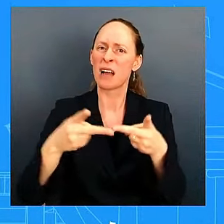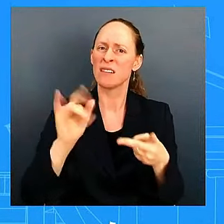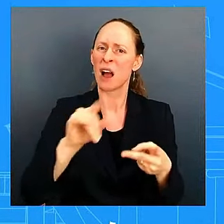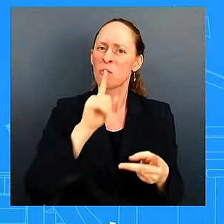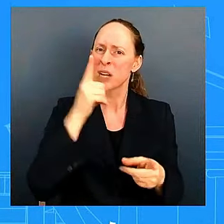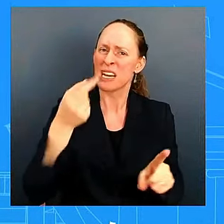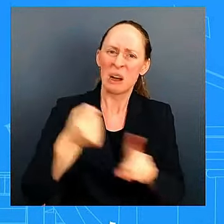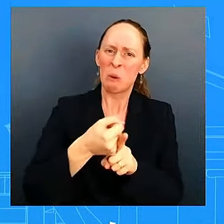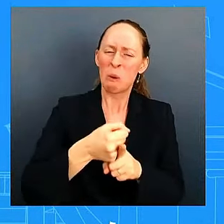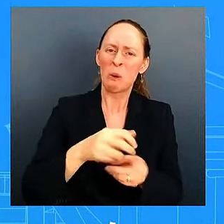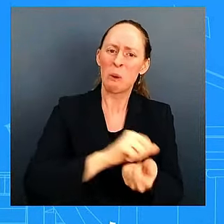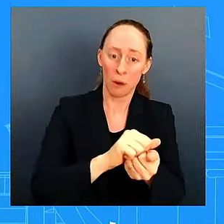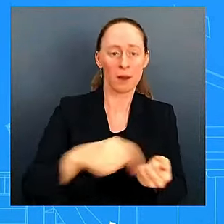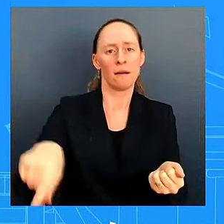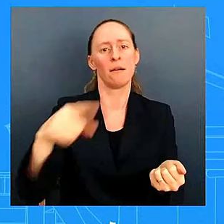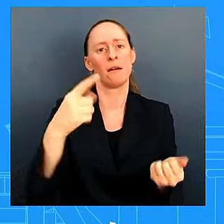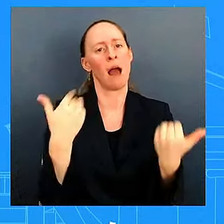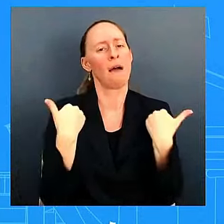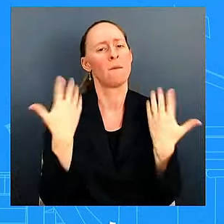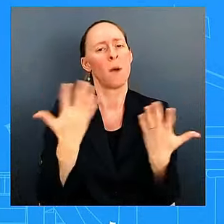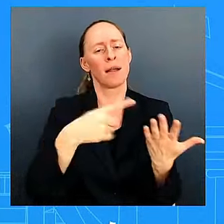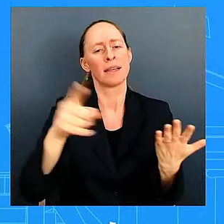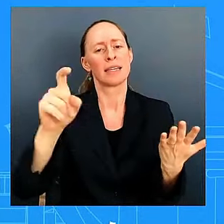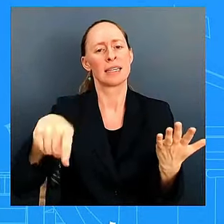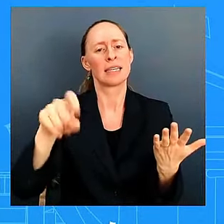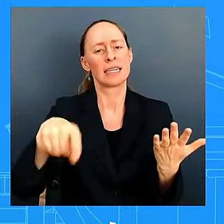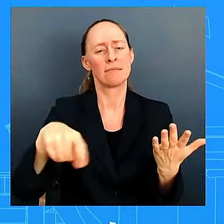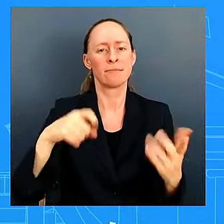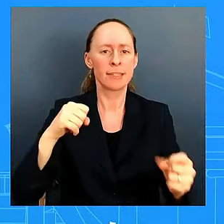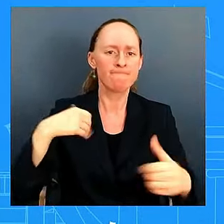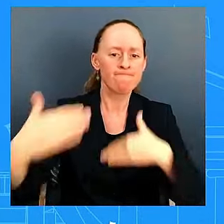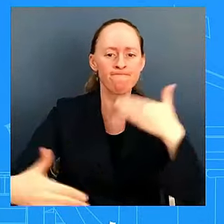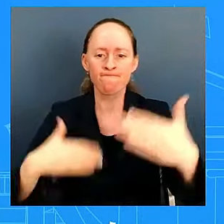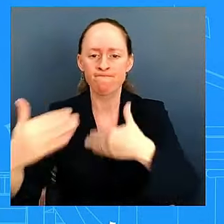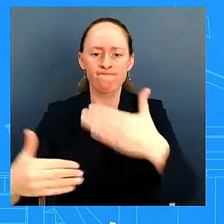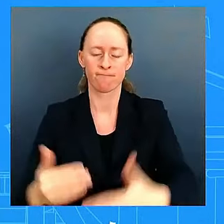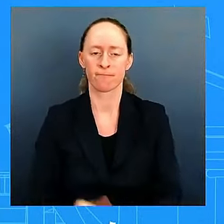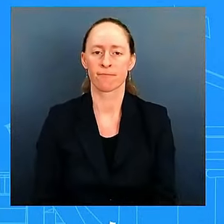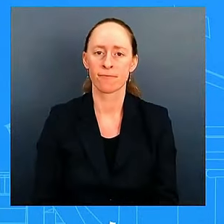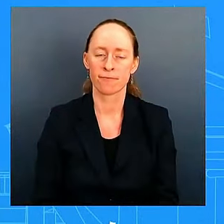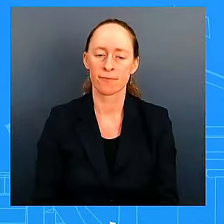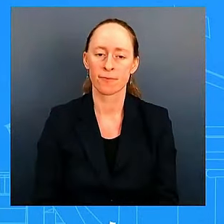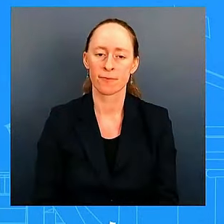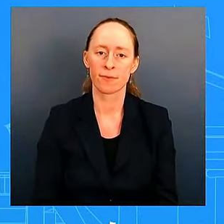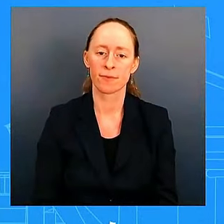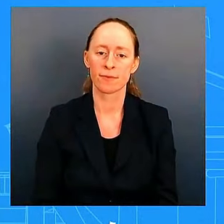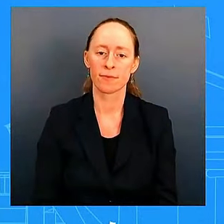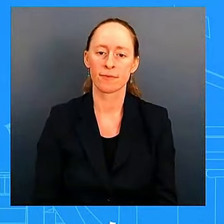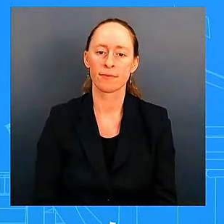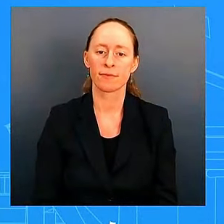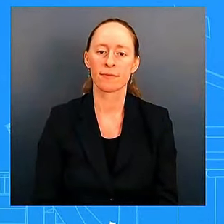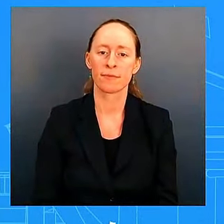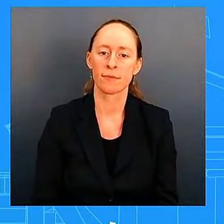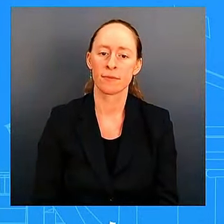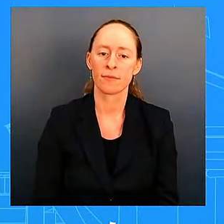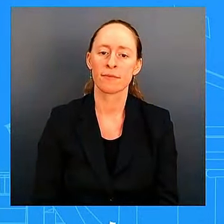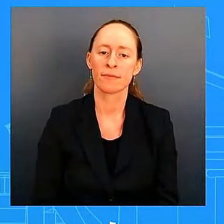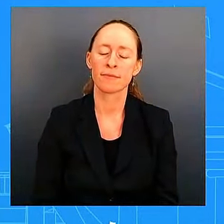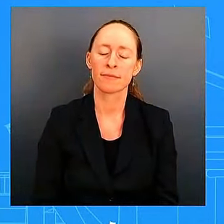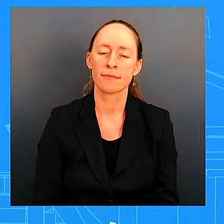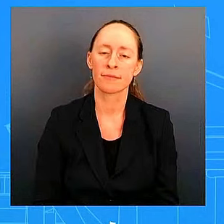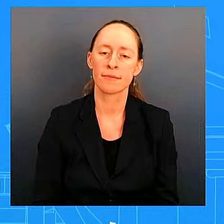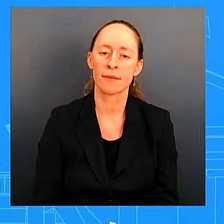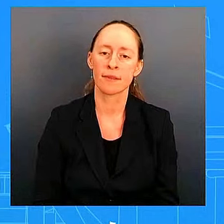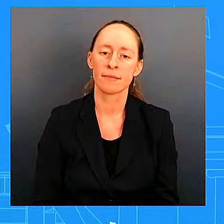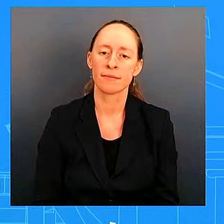with the devastation the aftermath of this okay kareem the president said this morning that quote i'm comfortable with them stopping